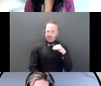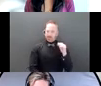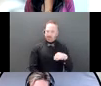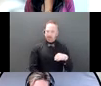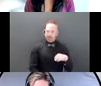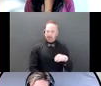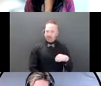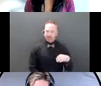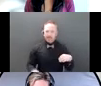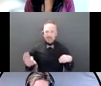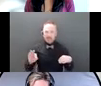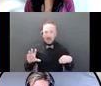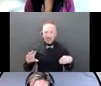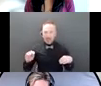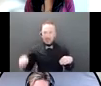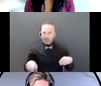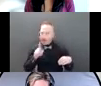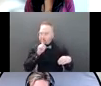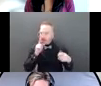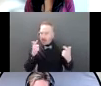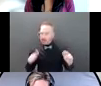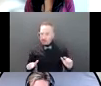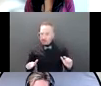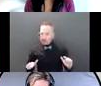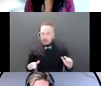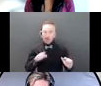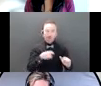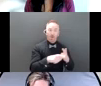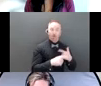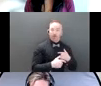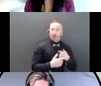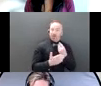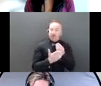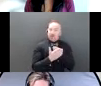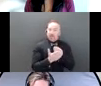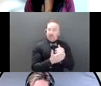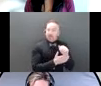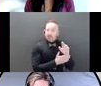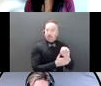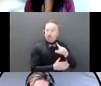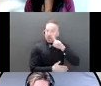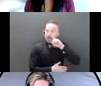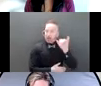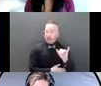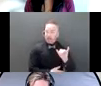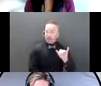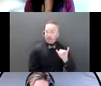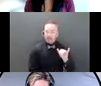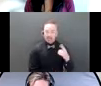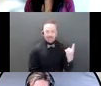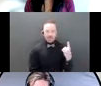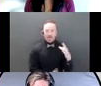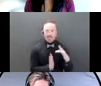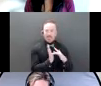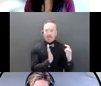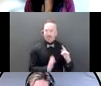Now, what does financial elder abuse look like? You know, it's when someone betrays that older adult abuses their trust, and really is